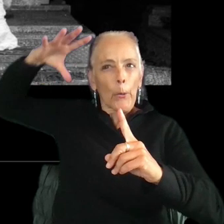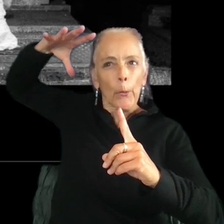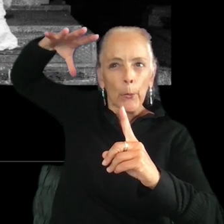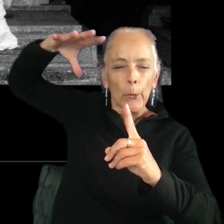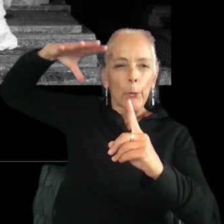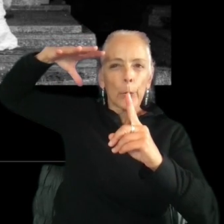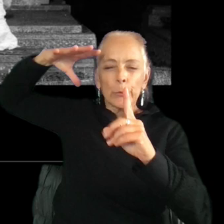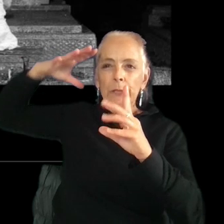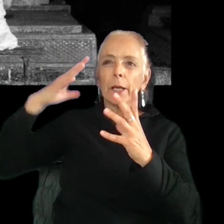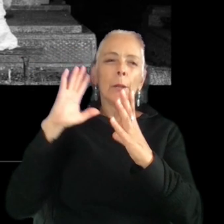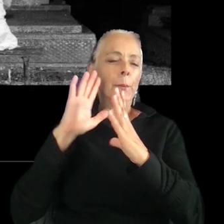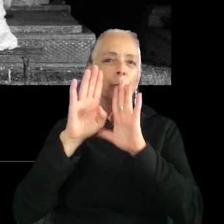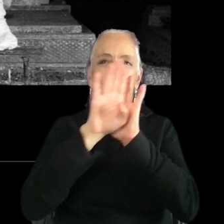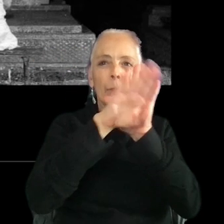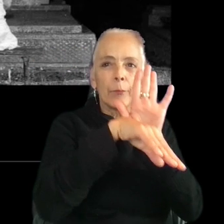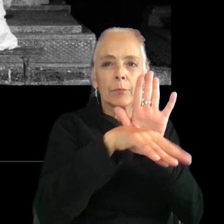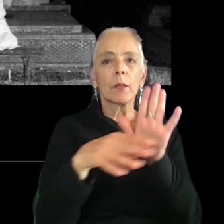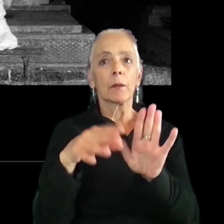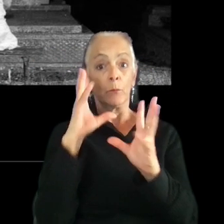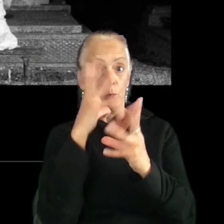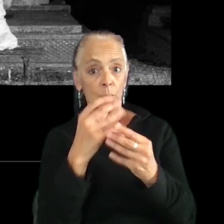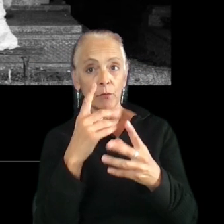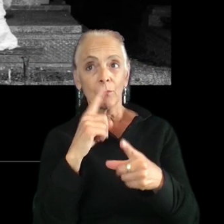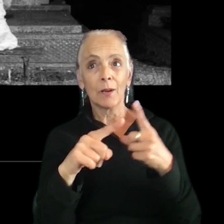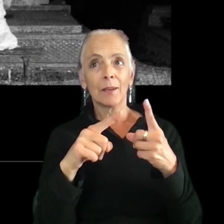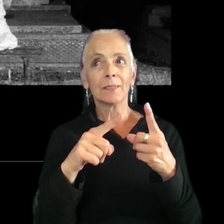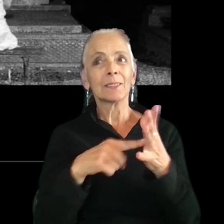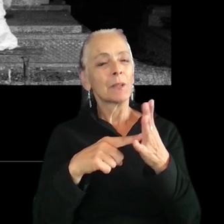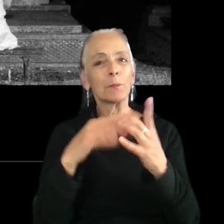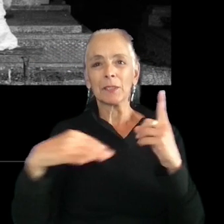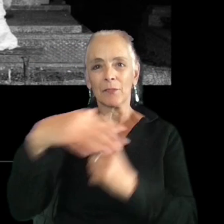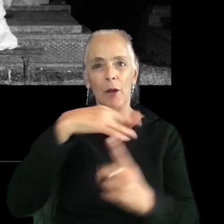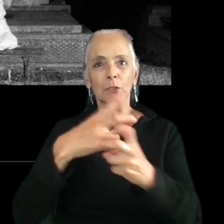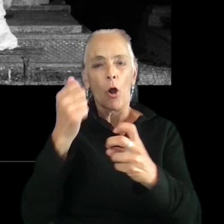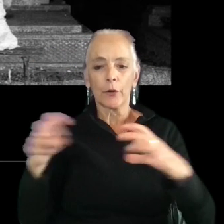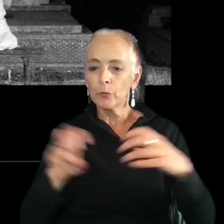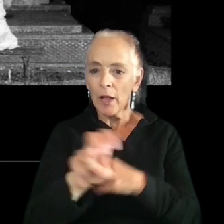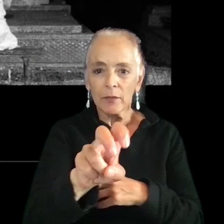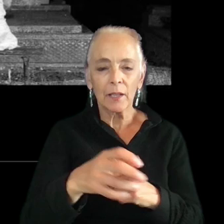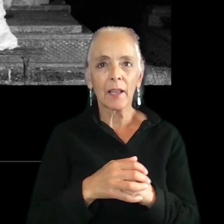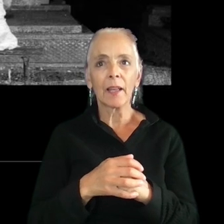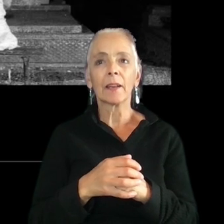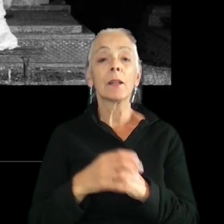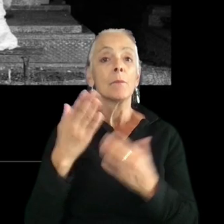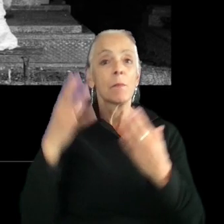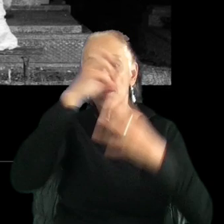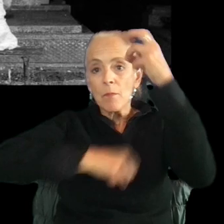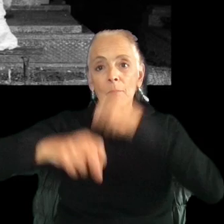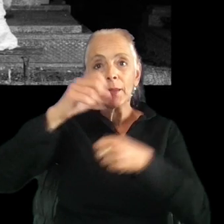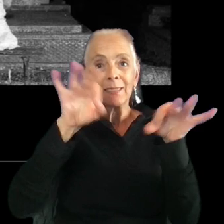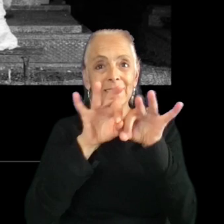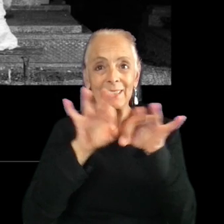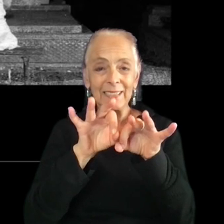beautiful, but it can make the environment harder to navigate. It can make it so that you miss key elements. Or